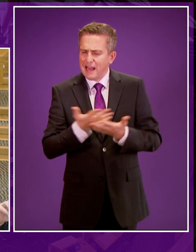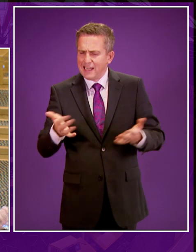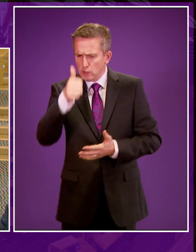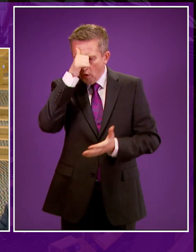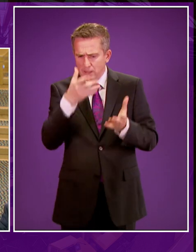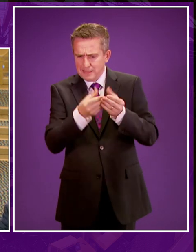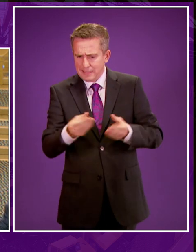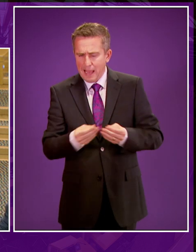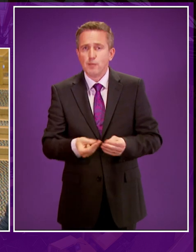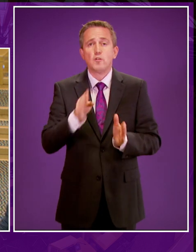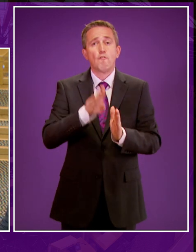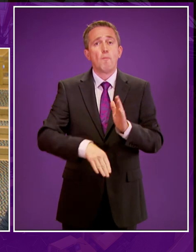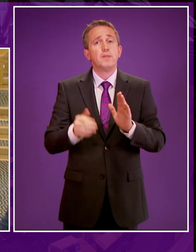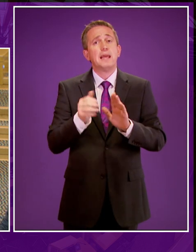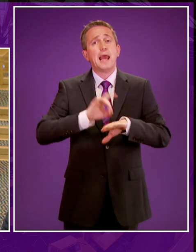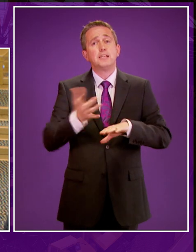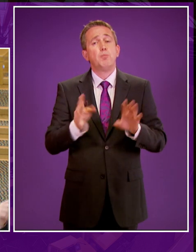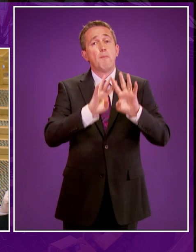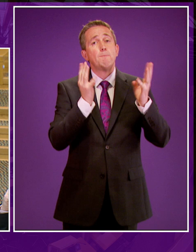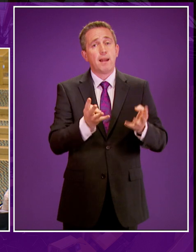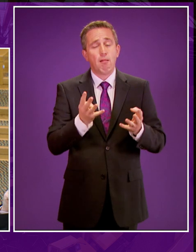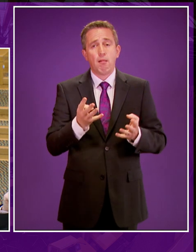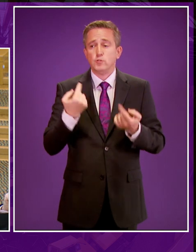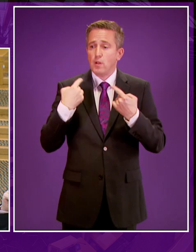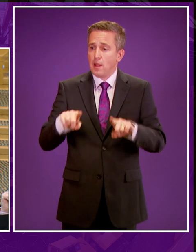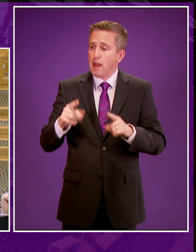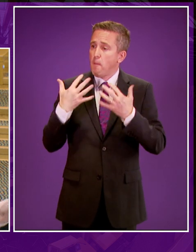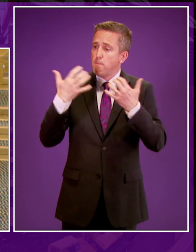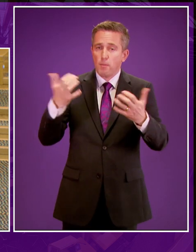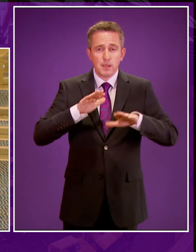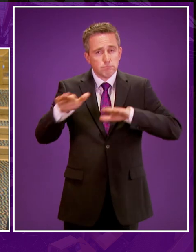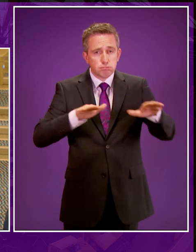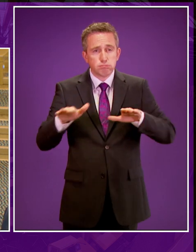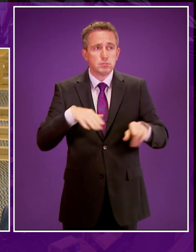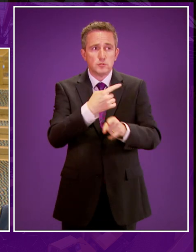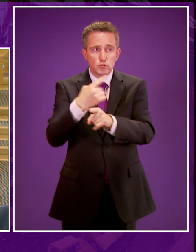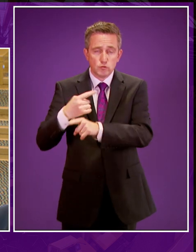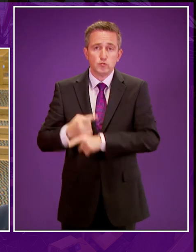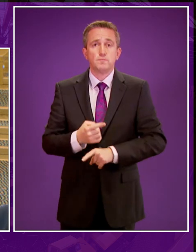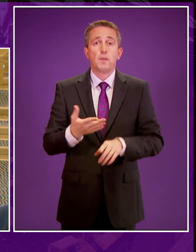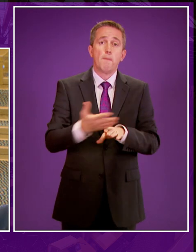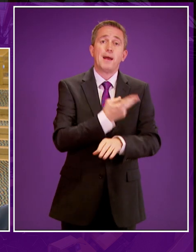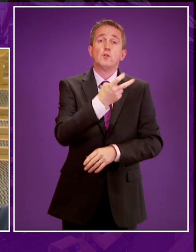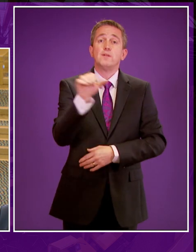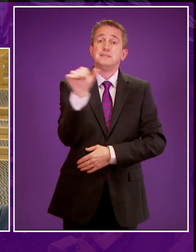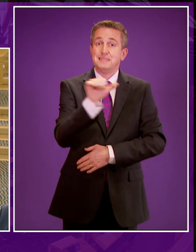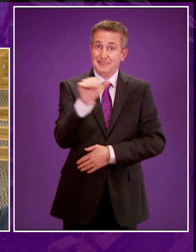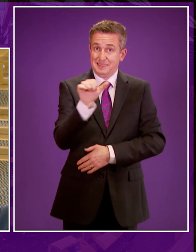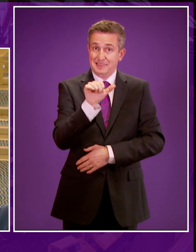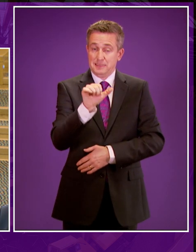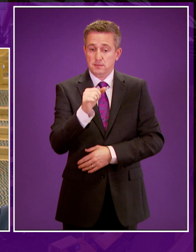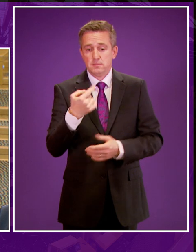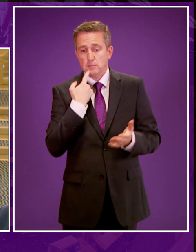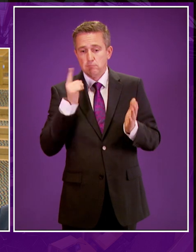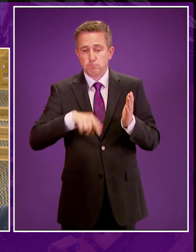identified by the expert panel and to undertake a comprehensive period of public engagement and dialogue. In early 2016, we commissioned a